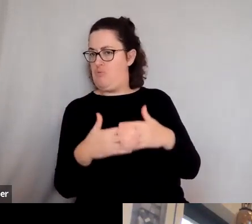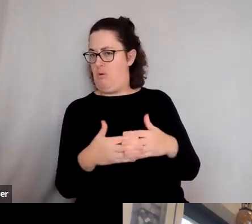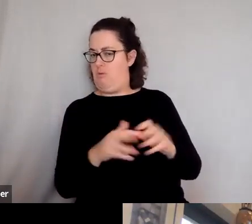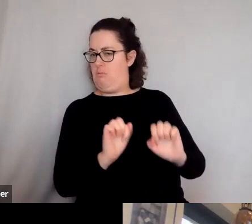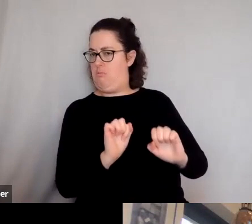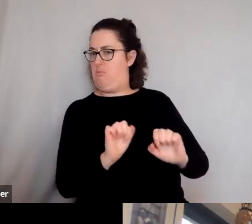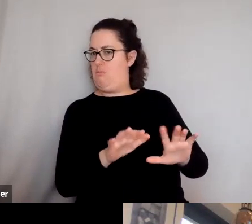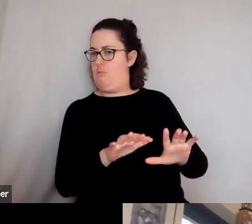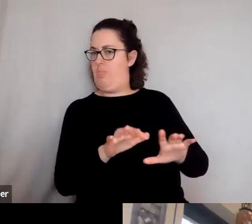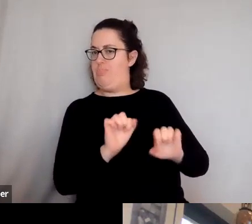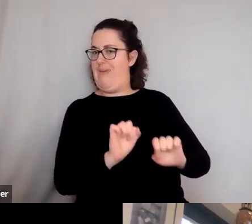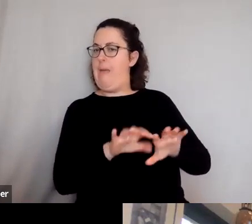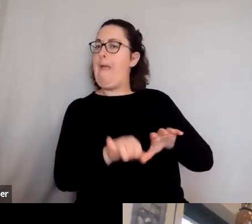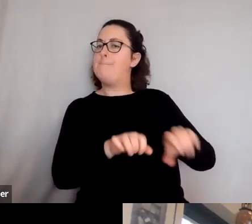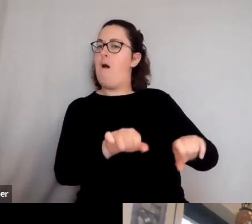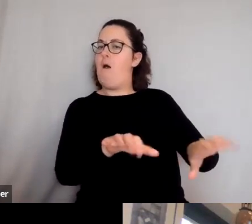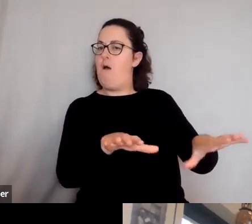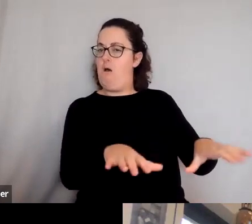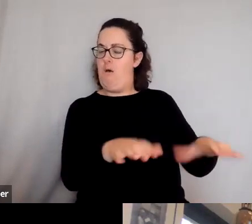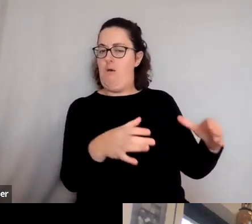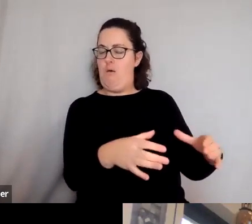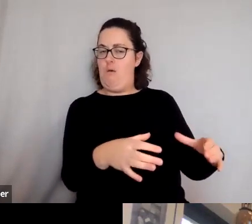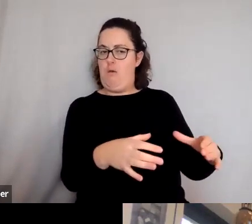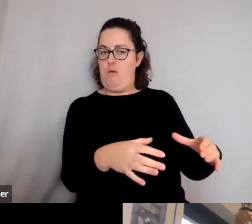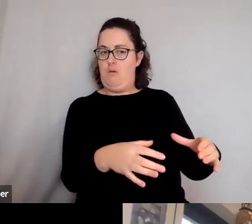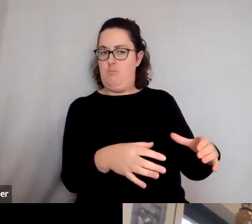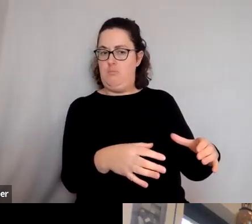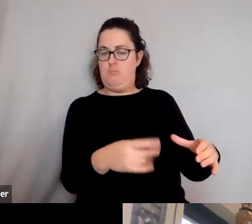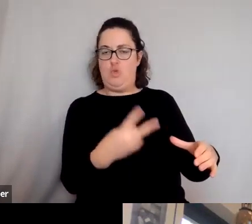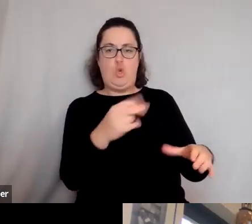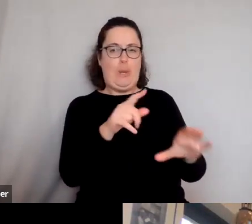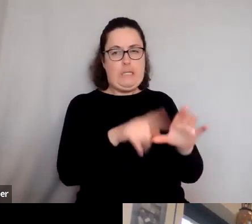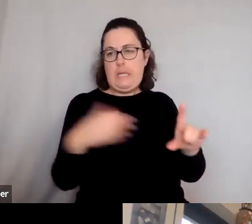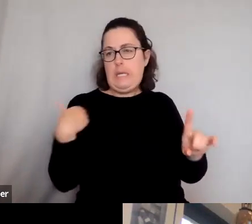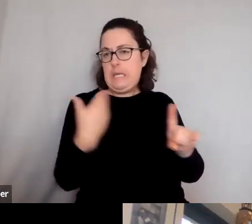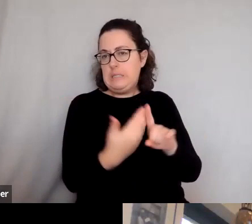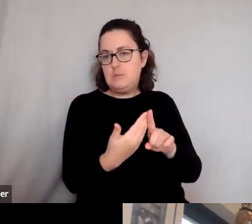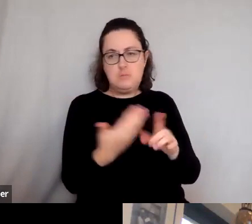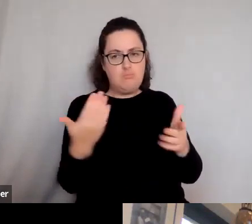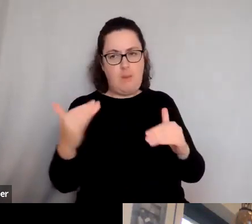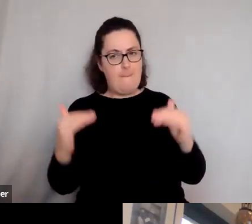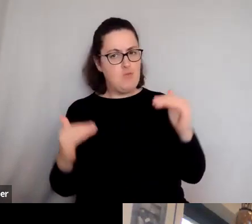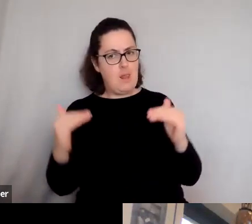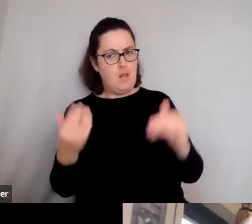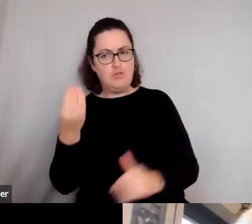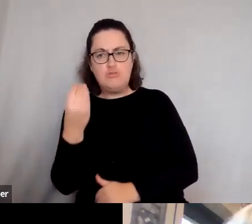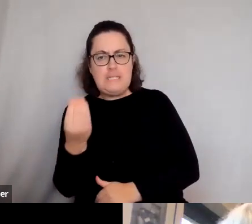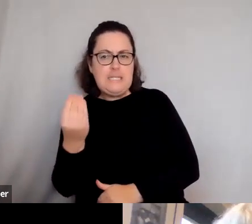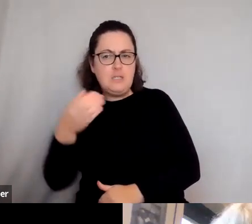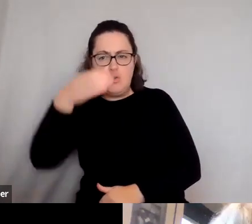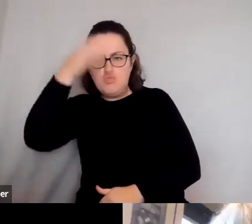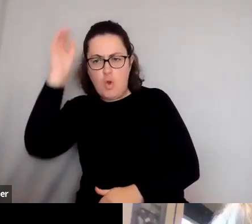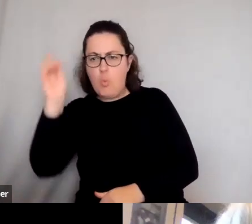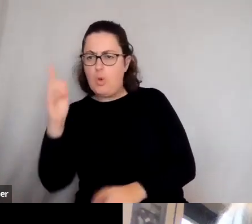biggest level over the last 20 years, with either Greece or Rome, where are the threads